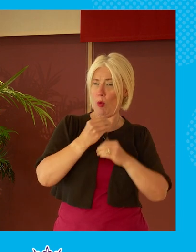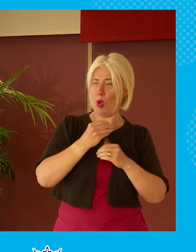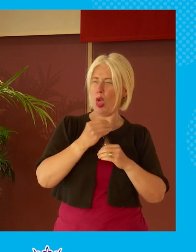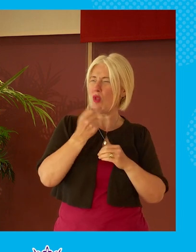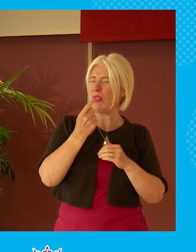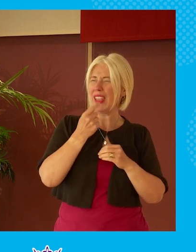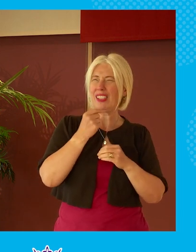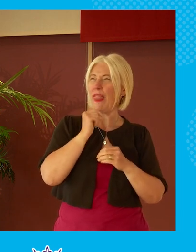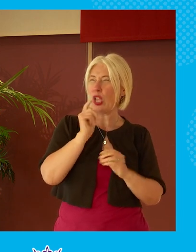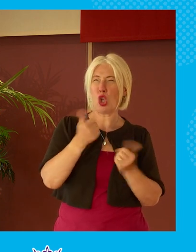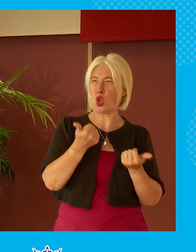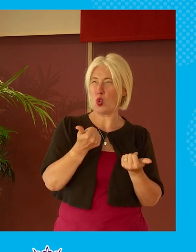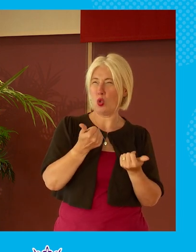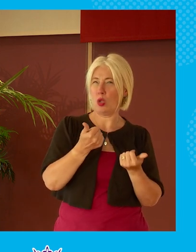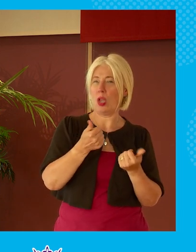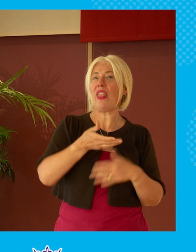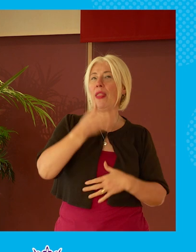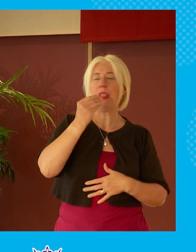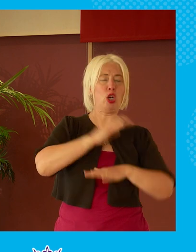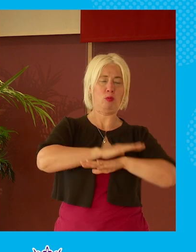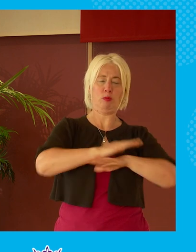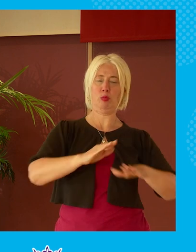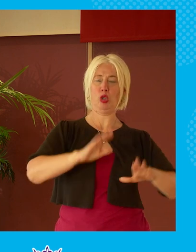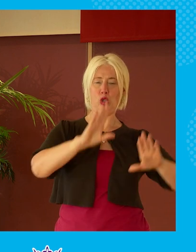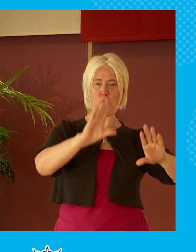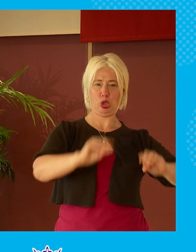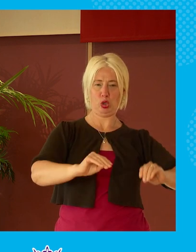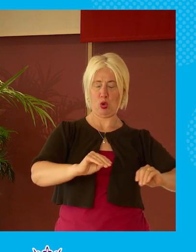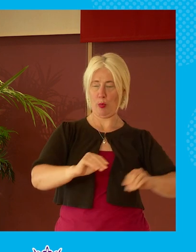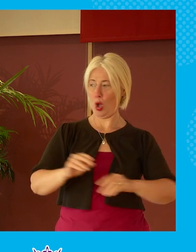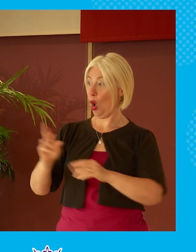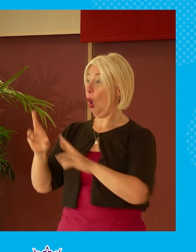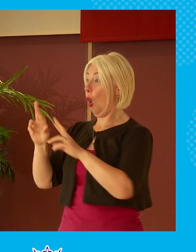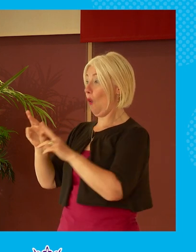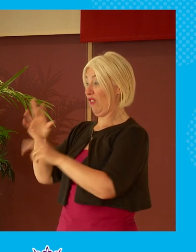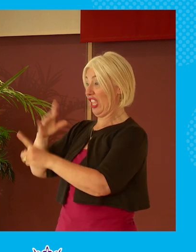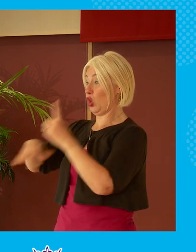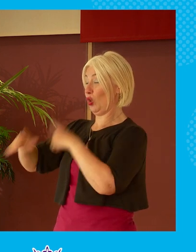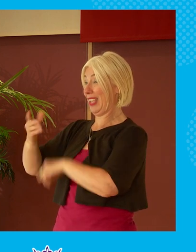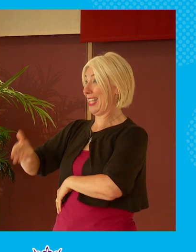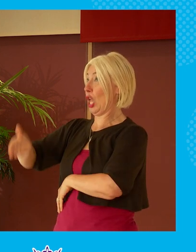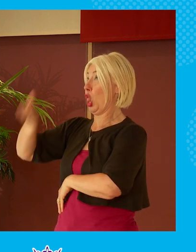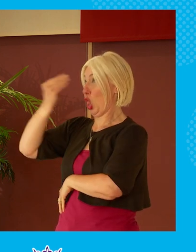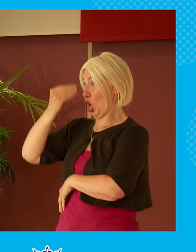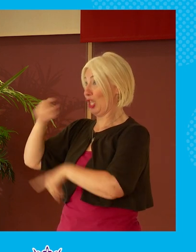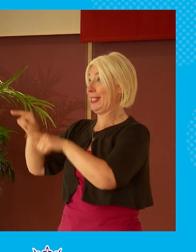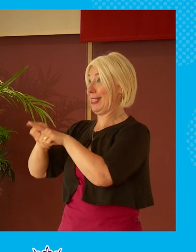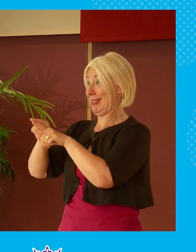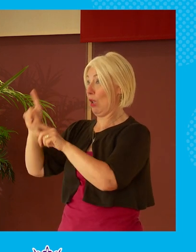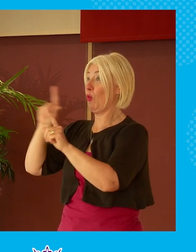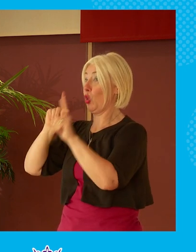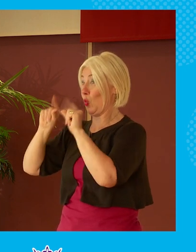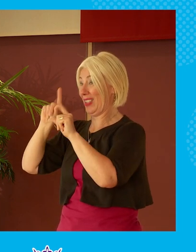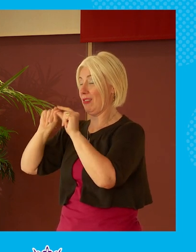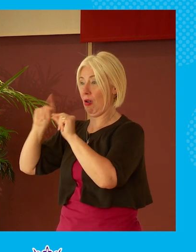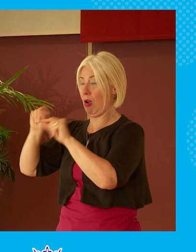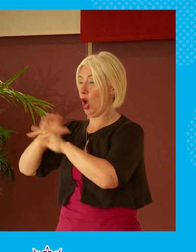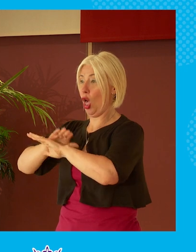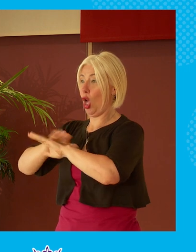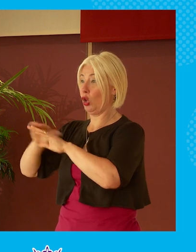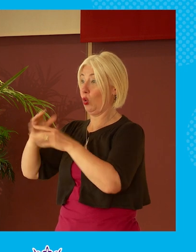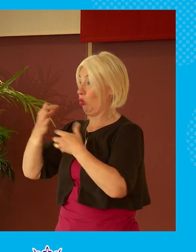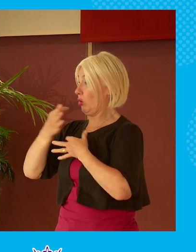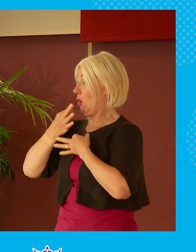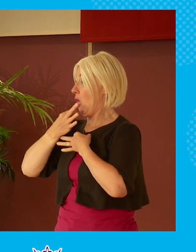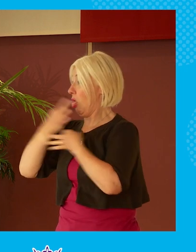do and they learn not to do that and i think we as a society need to learn uh not to go for the sugar